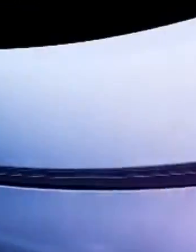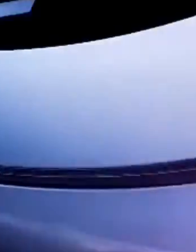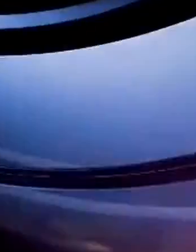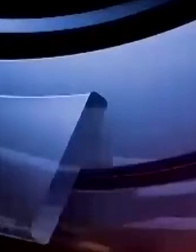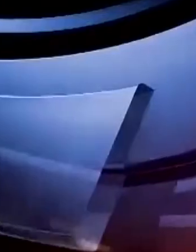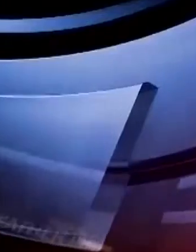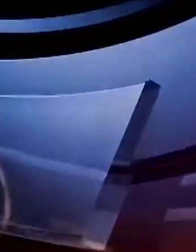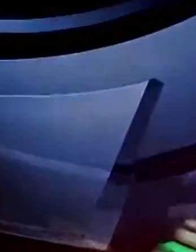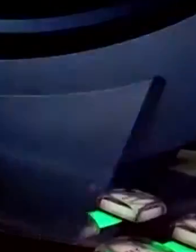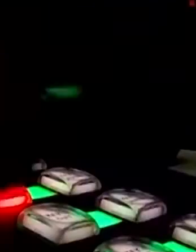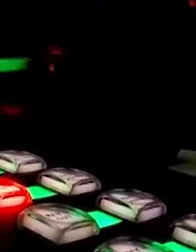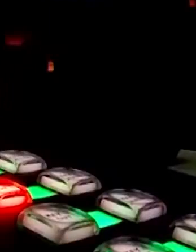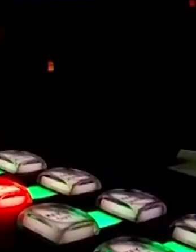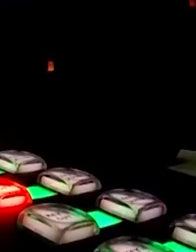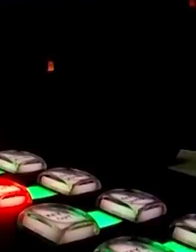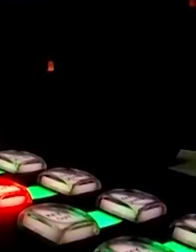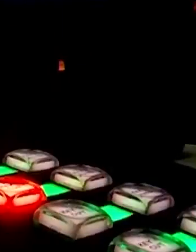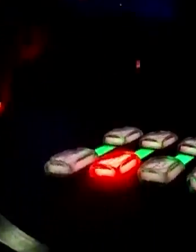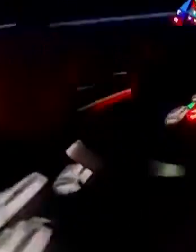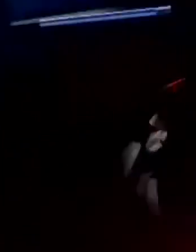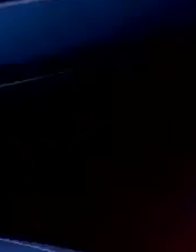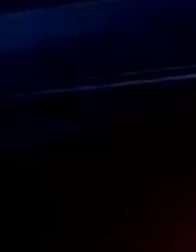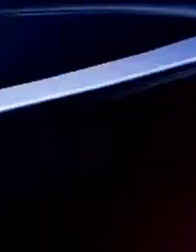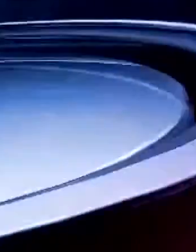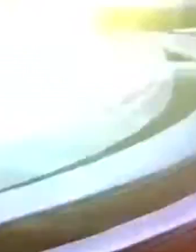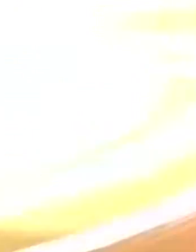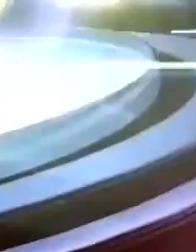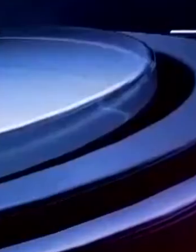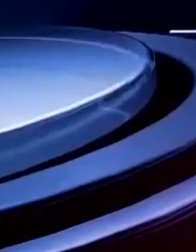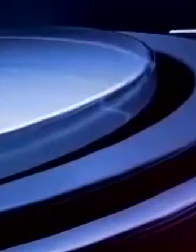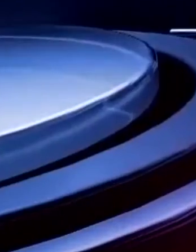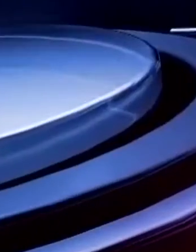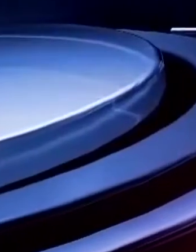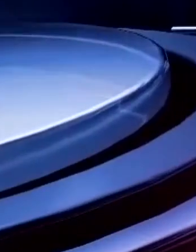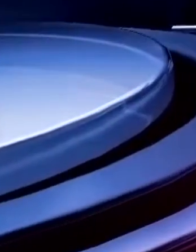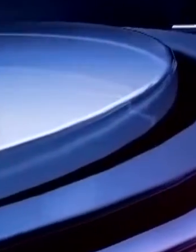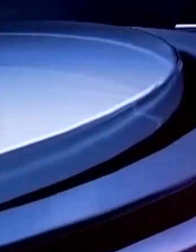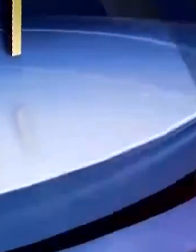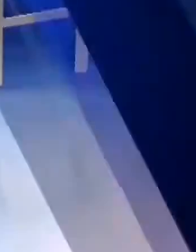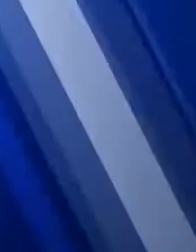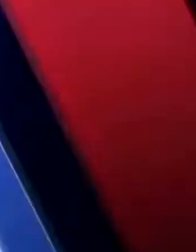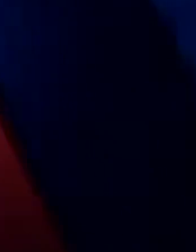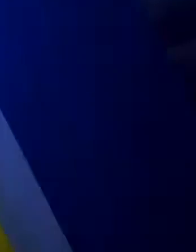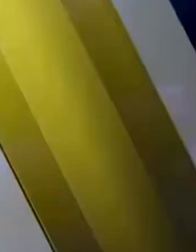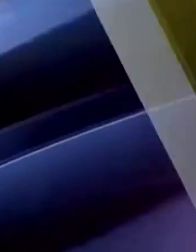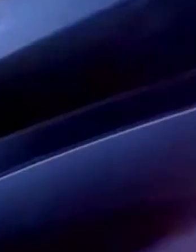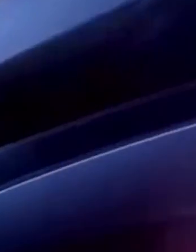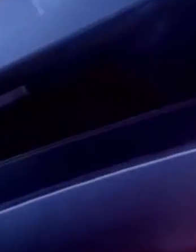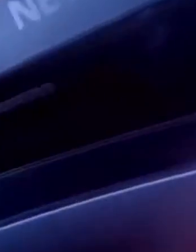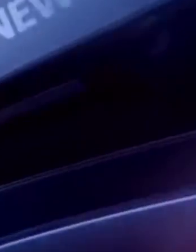Broadcasting from our studios in the Pines in Michael, this is CBC Newsnight, starting now.